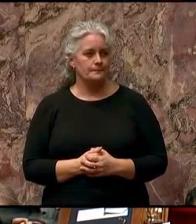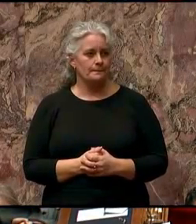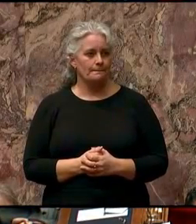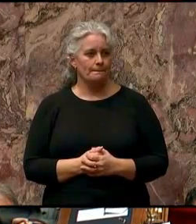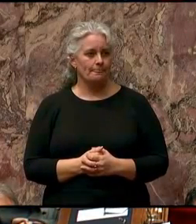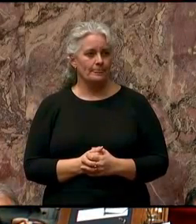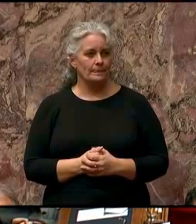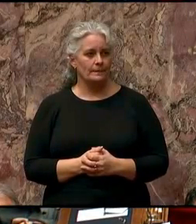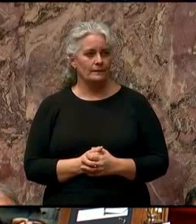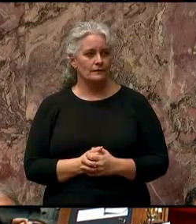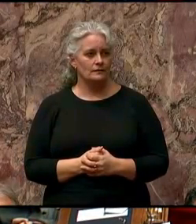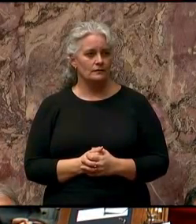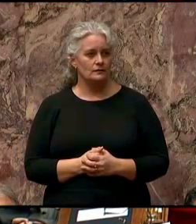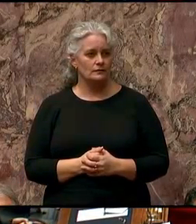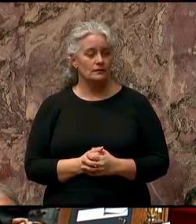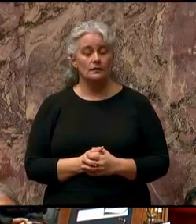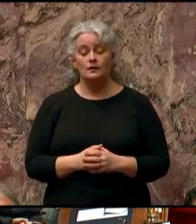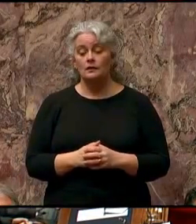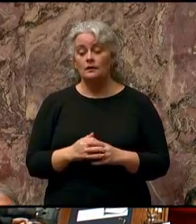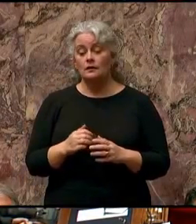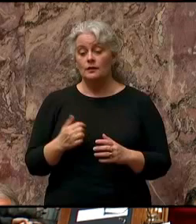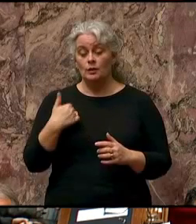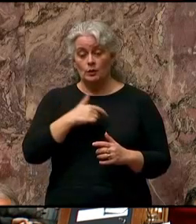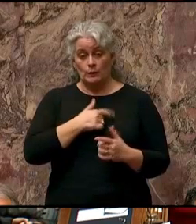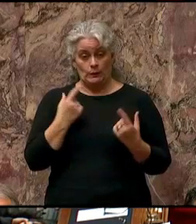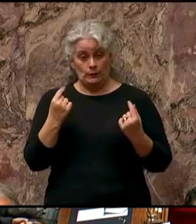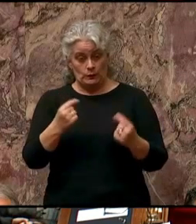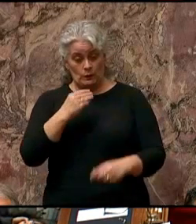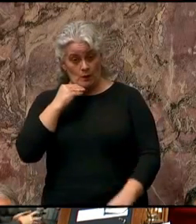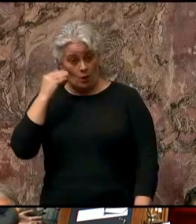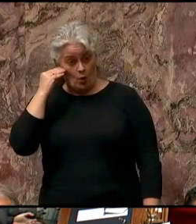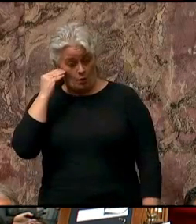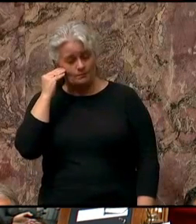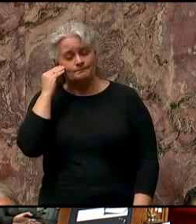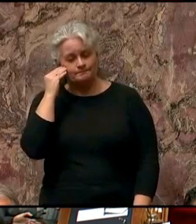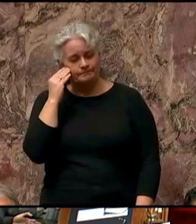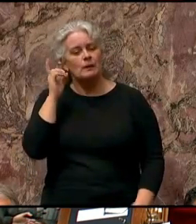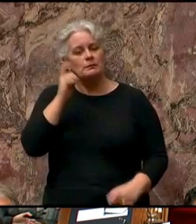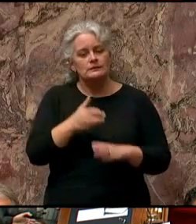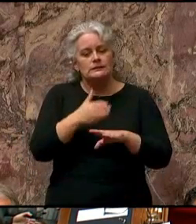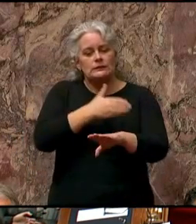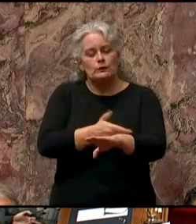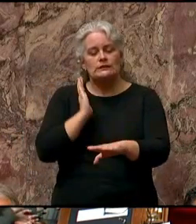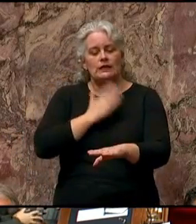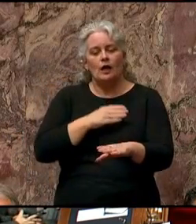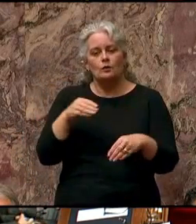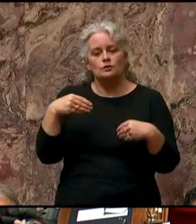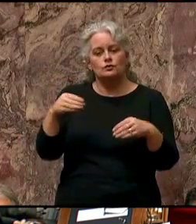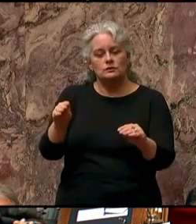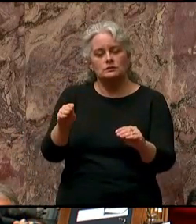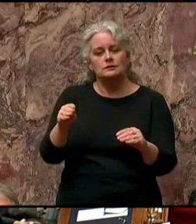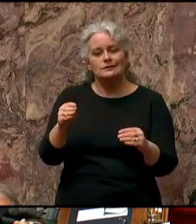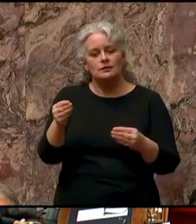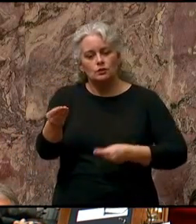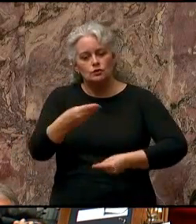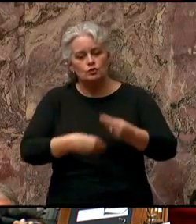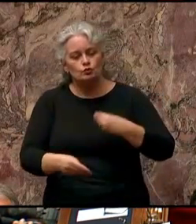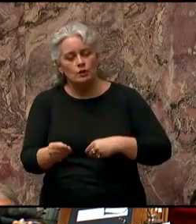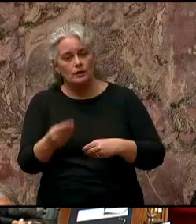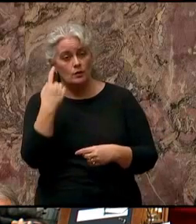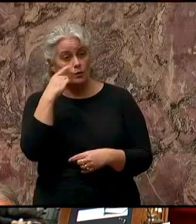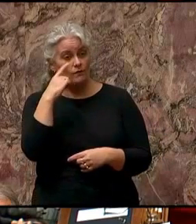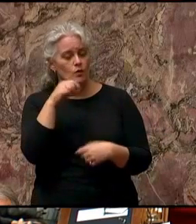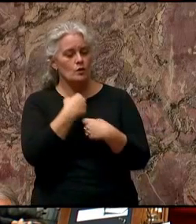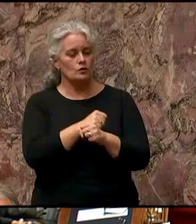Beyond what we can do at home, we must embrace the world and increase our trade to create jobs here at home.